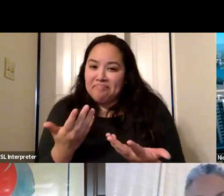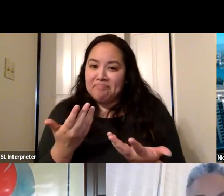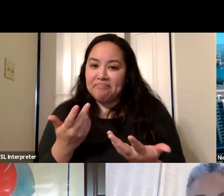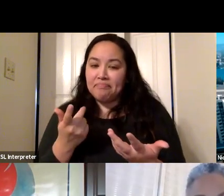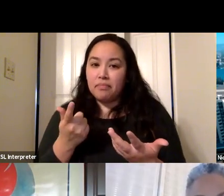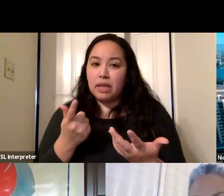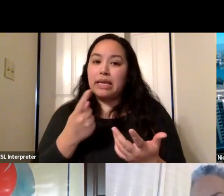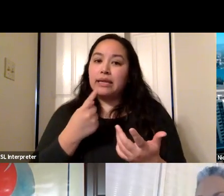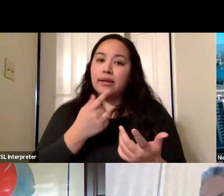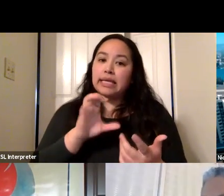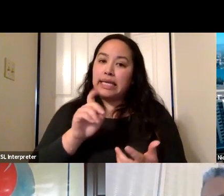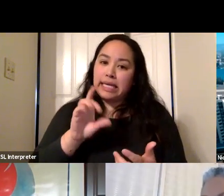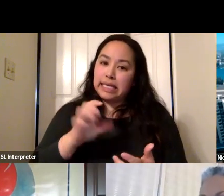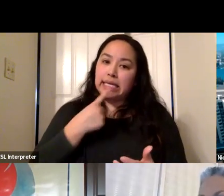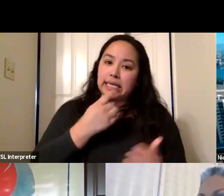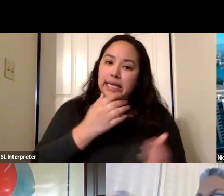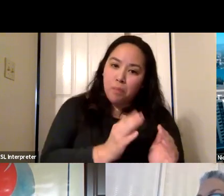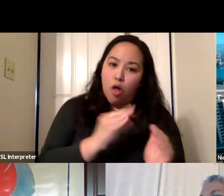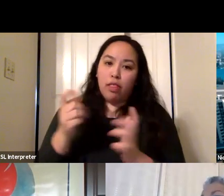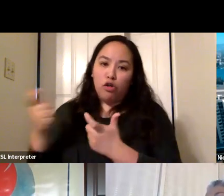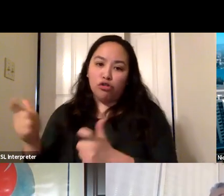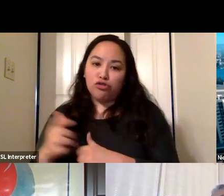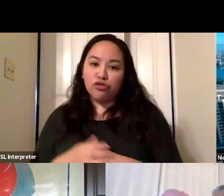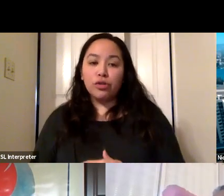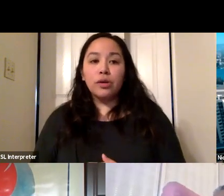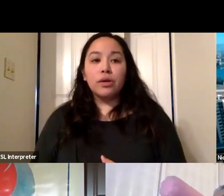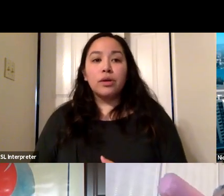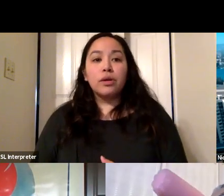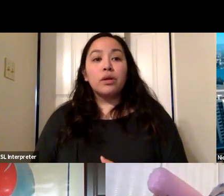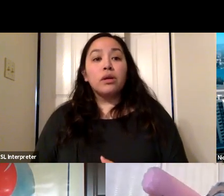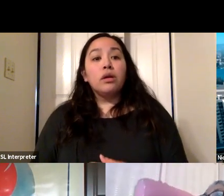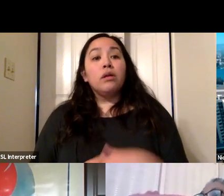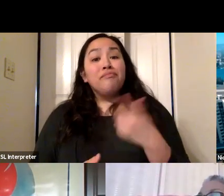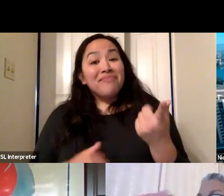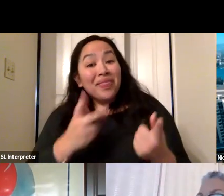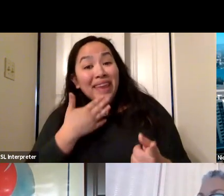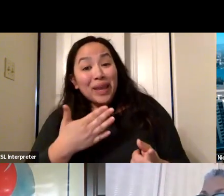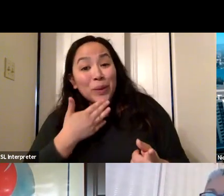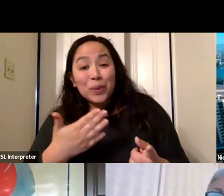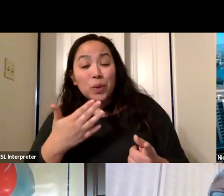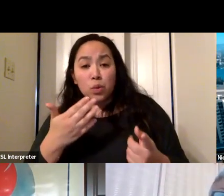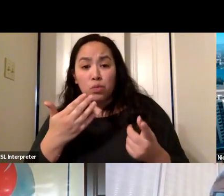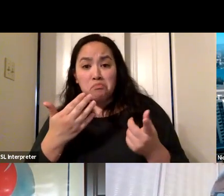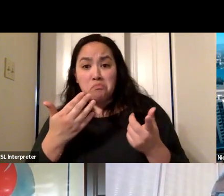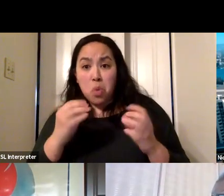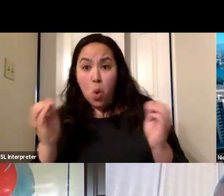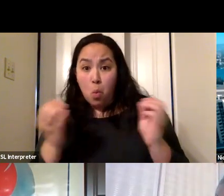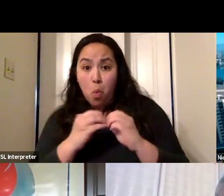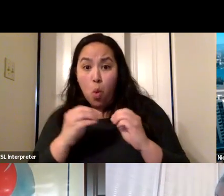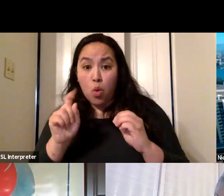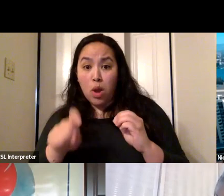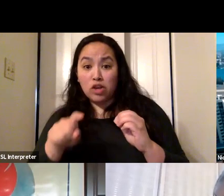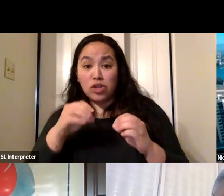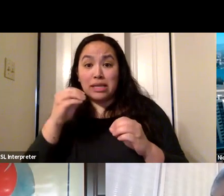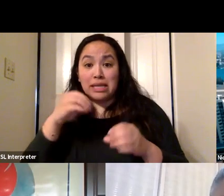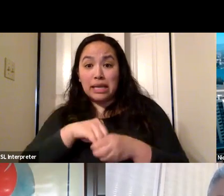Thank you, Dr. Moss. So we don't have any questions in the Q&A, but I, Dr. Burns, if you